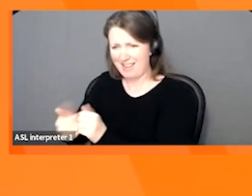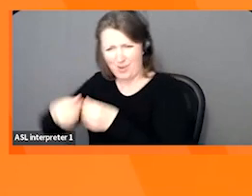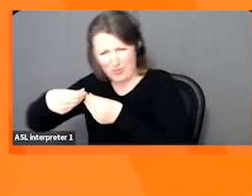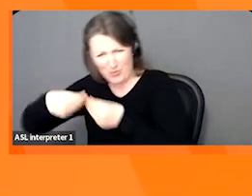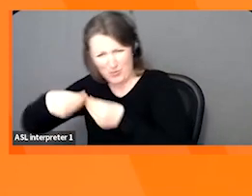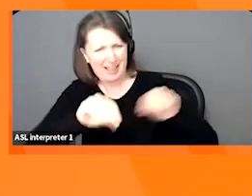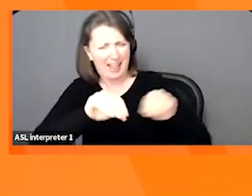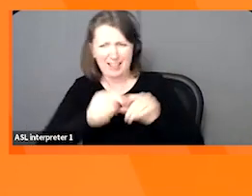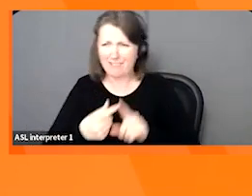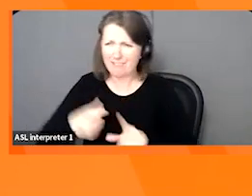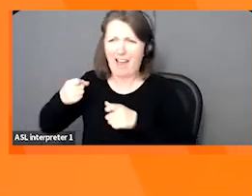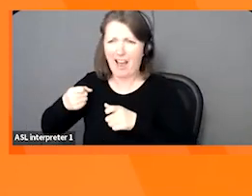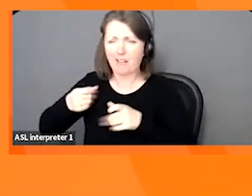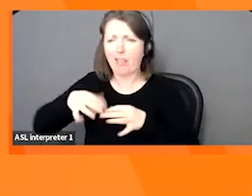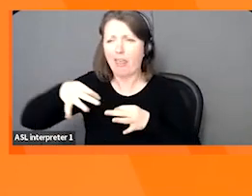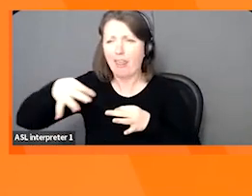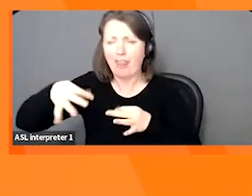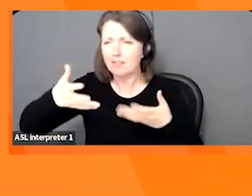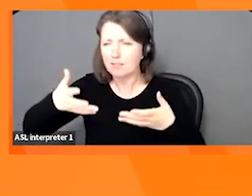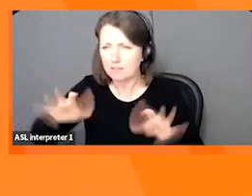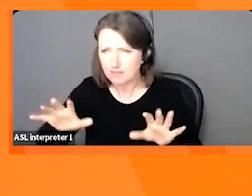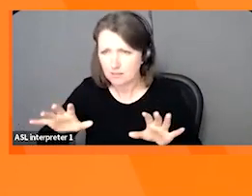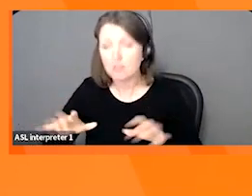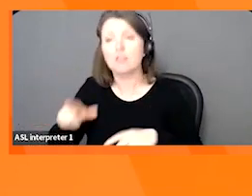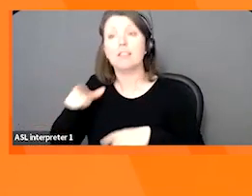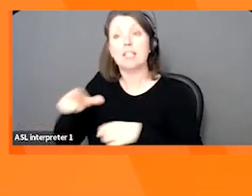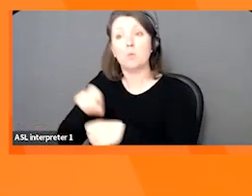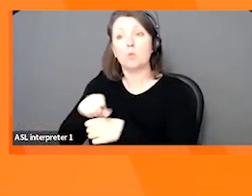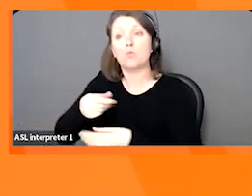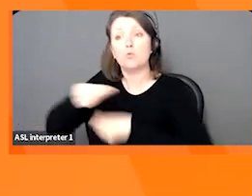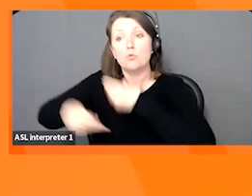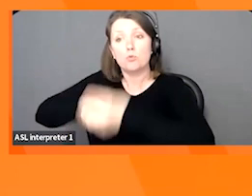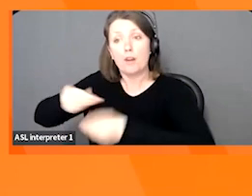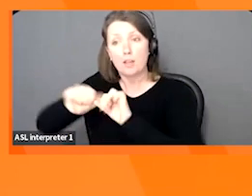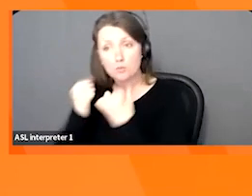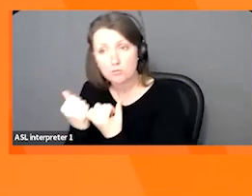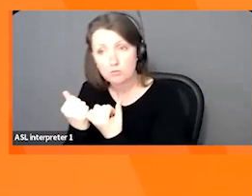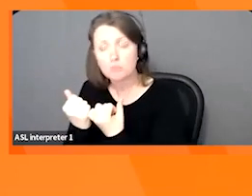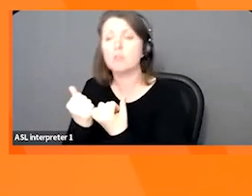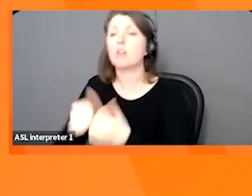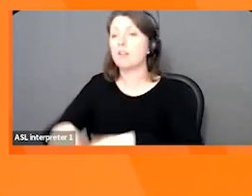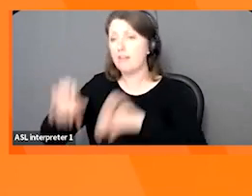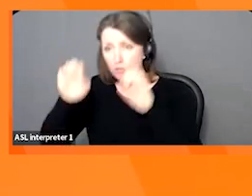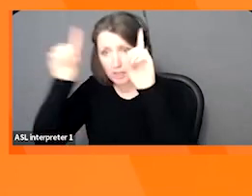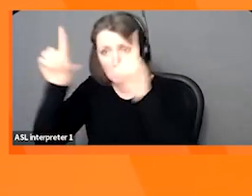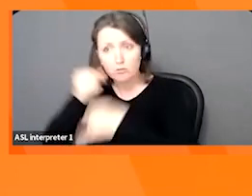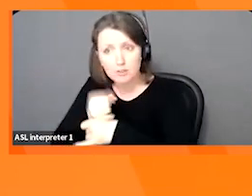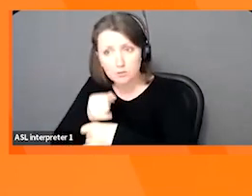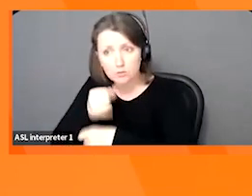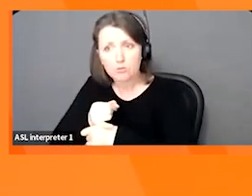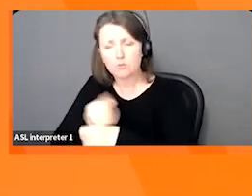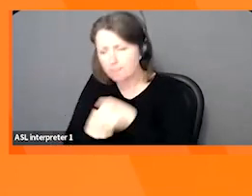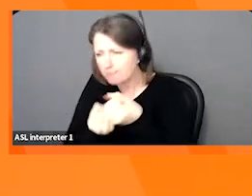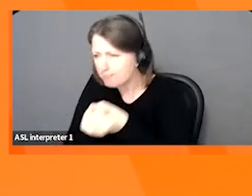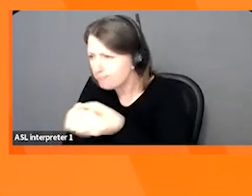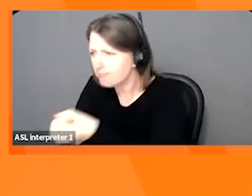and efficiently. He works closely with trade associations and educational institutions in an effort to support and educate